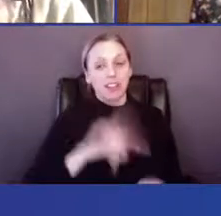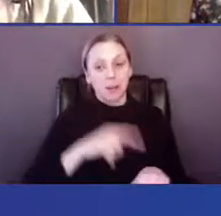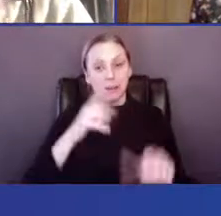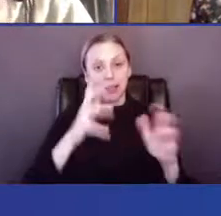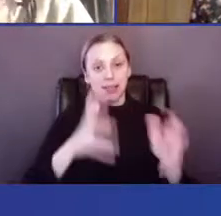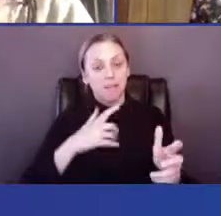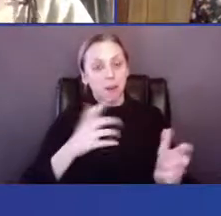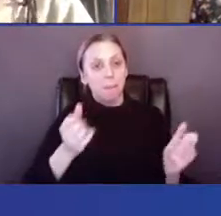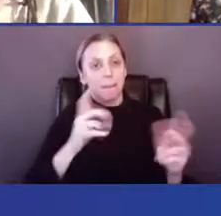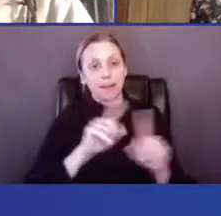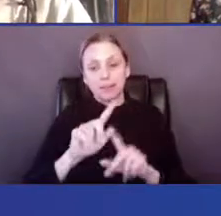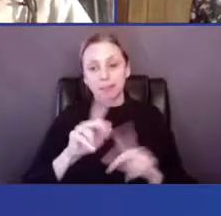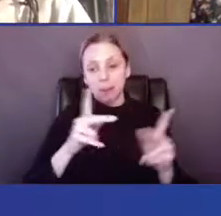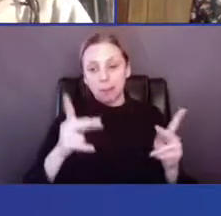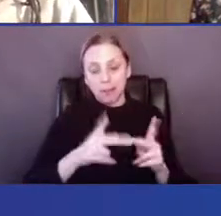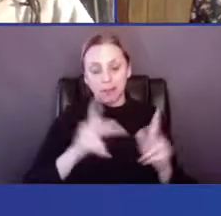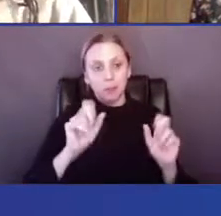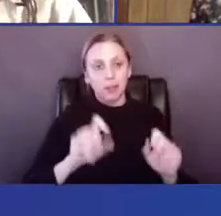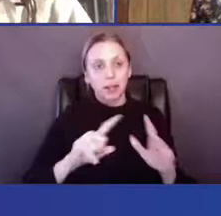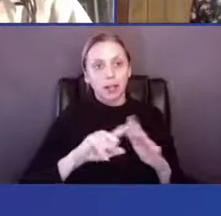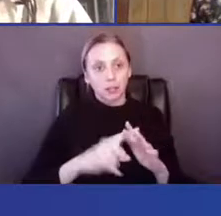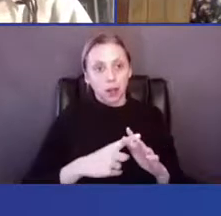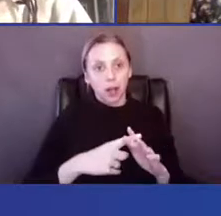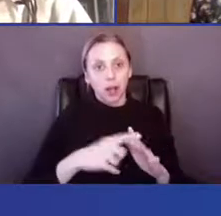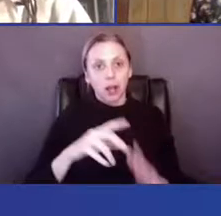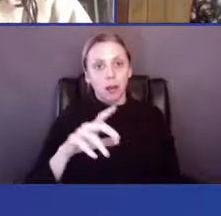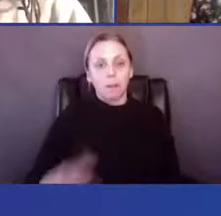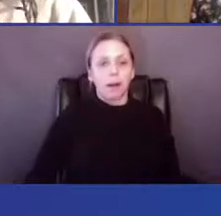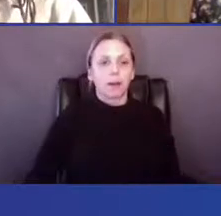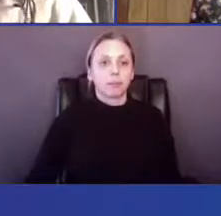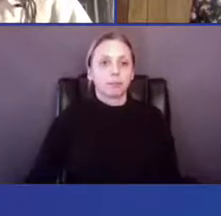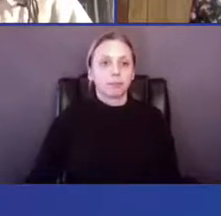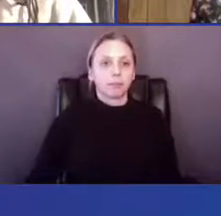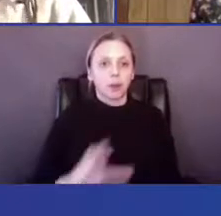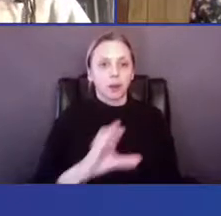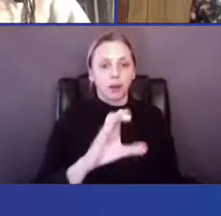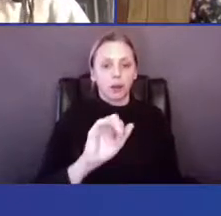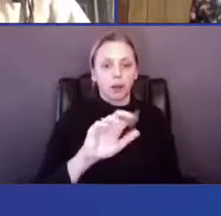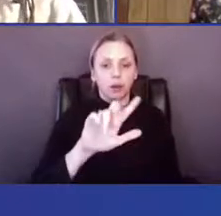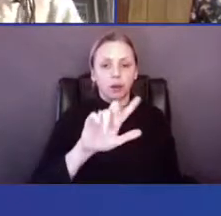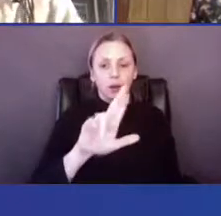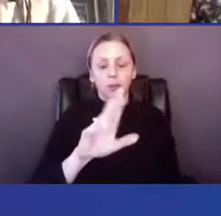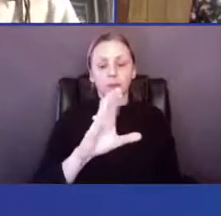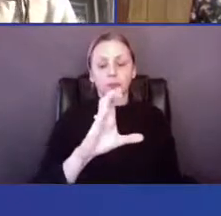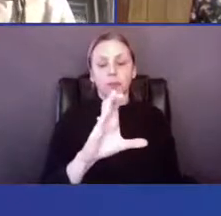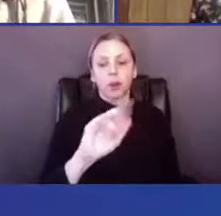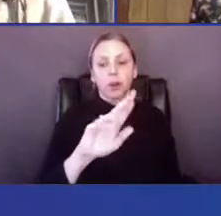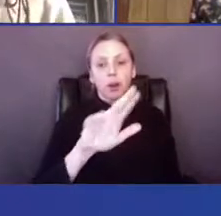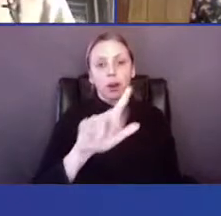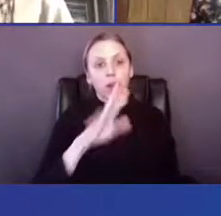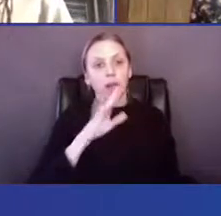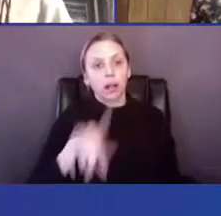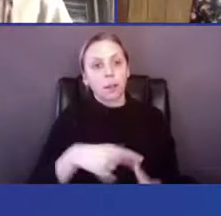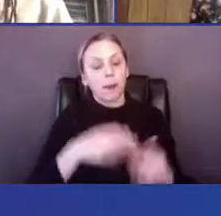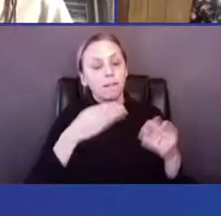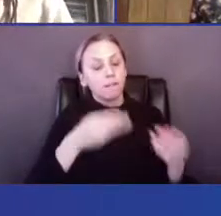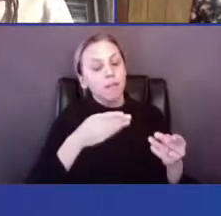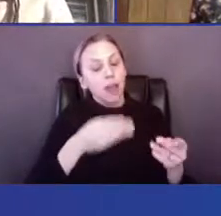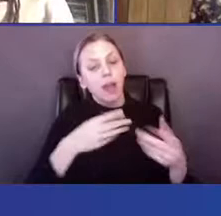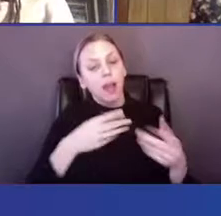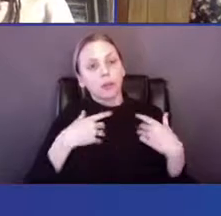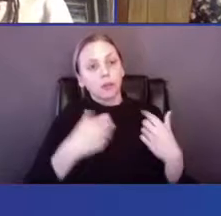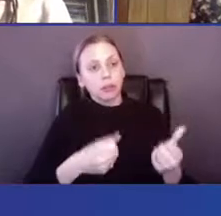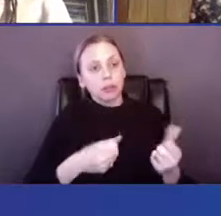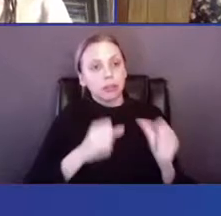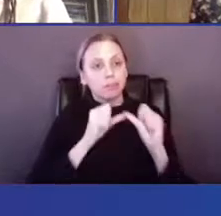could start. But since Carl was just mentioning nutrition, being fed, being sustained, what does this?